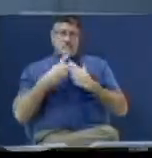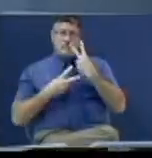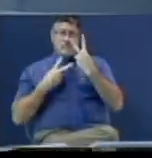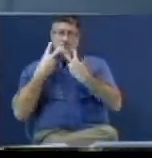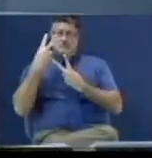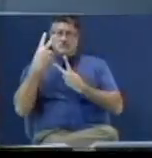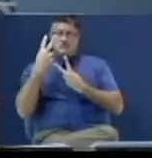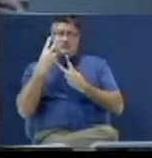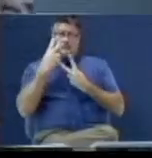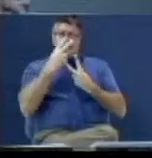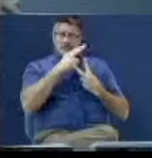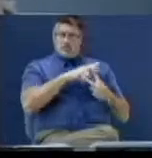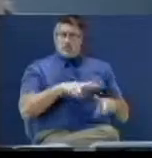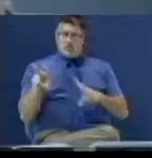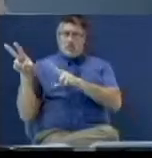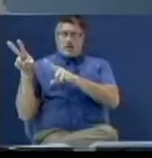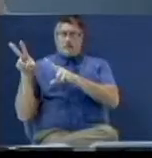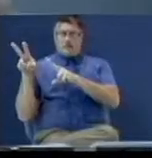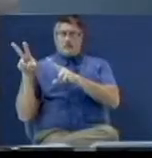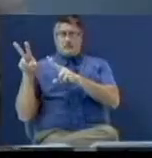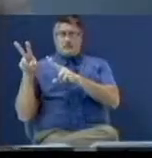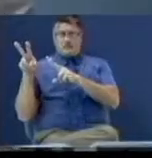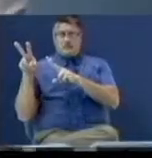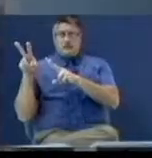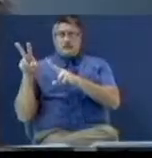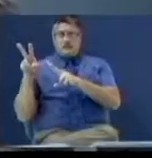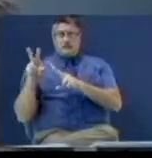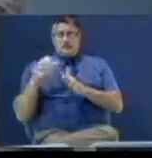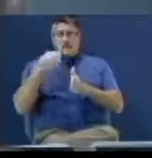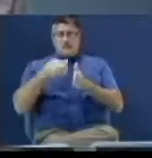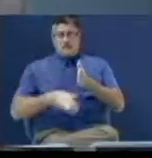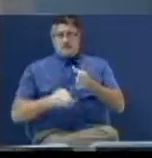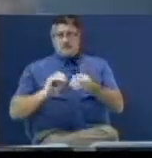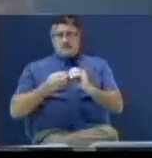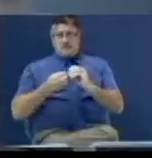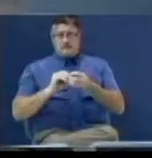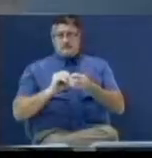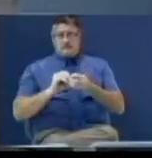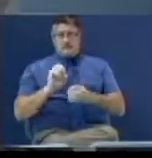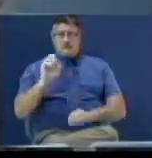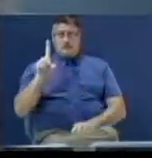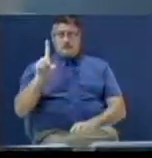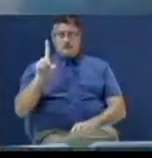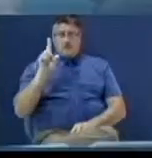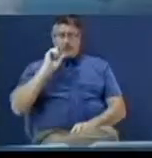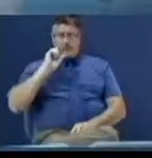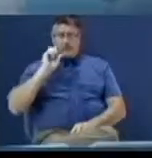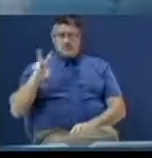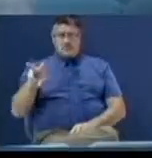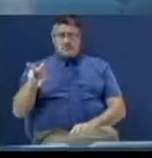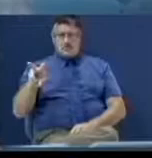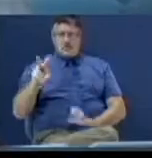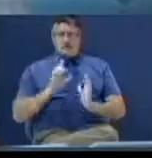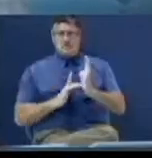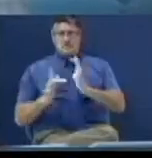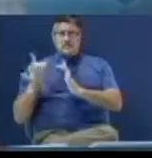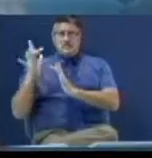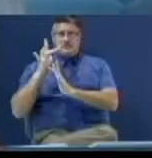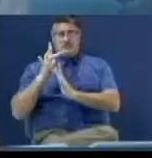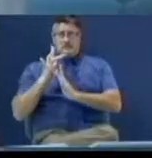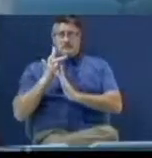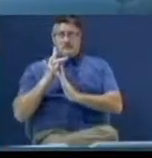he turned around. This is chapter one. And he saw Jesus.